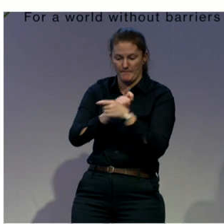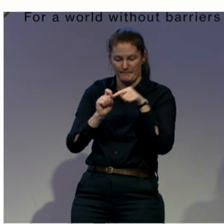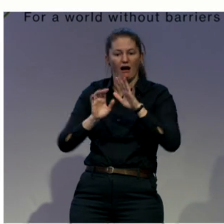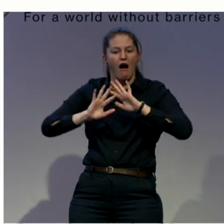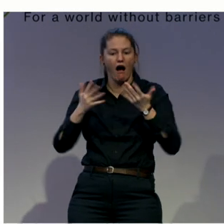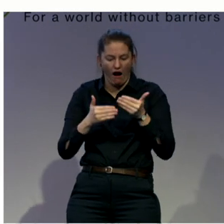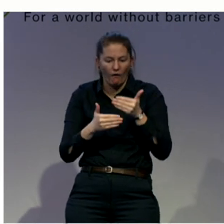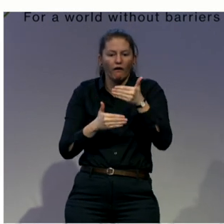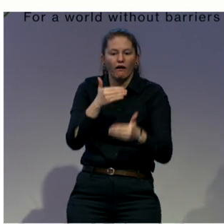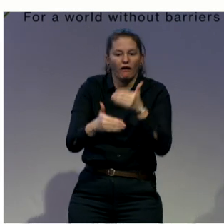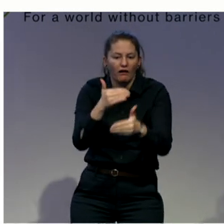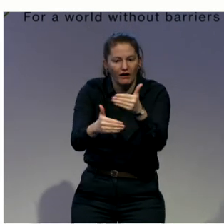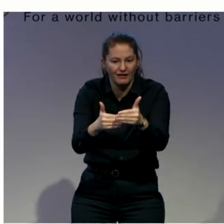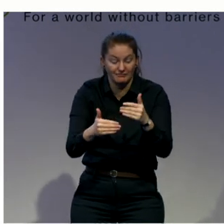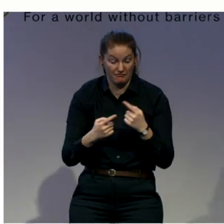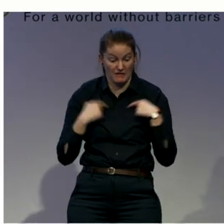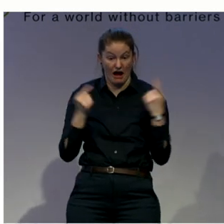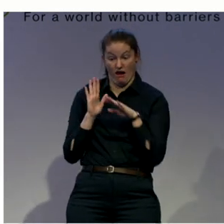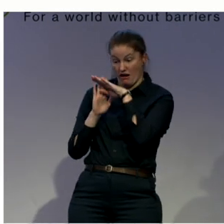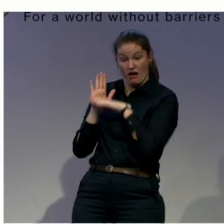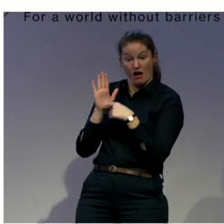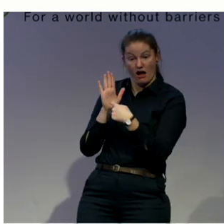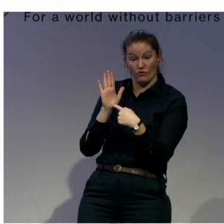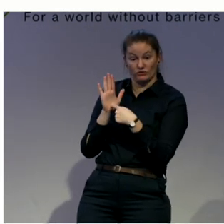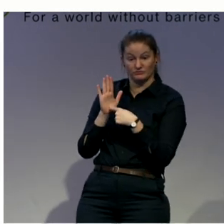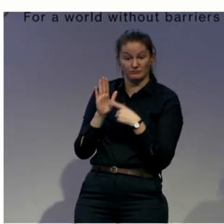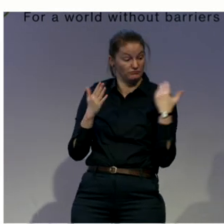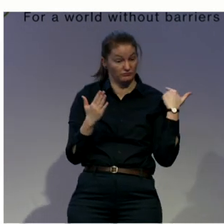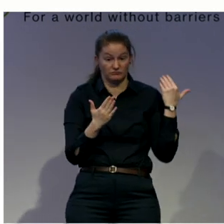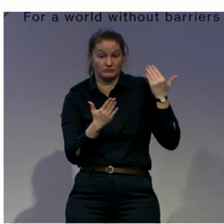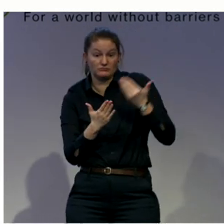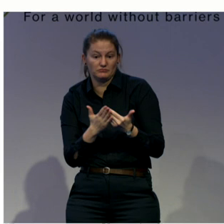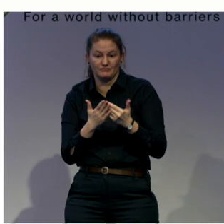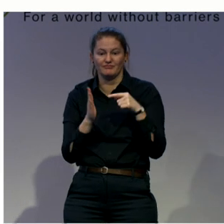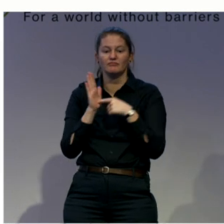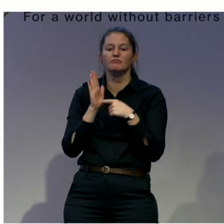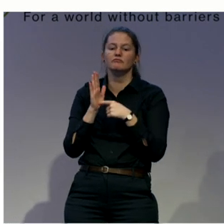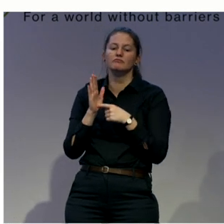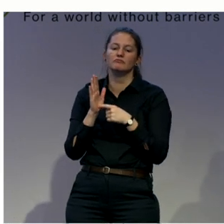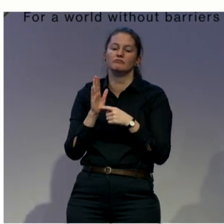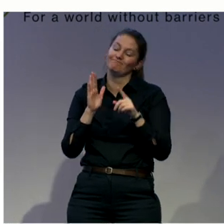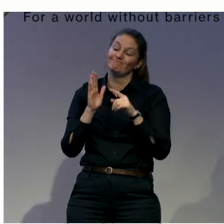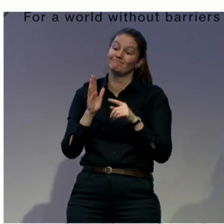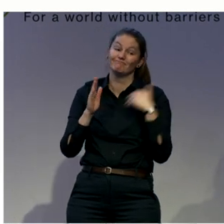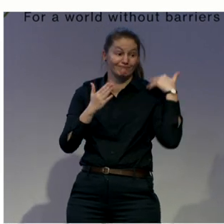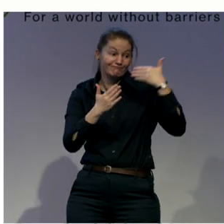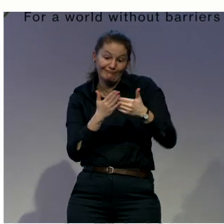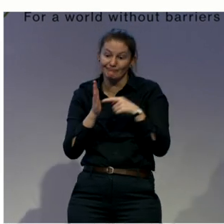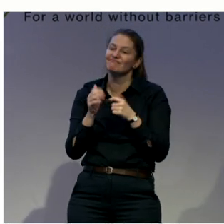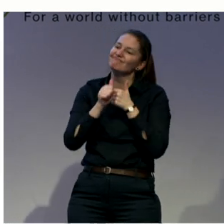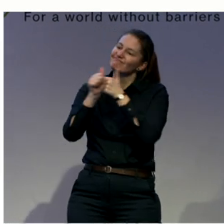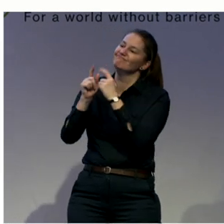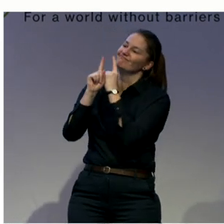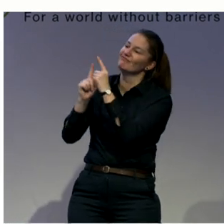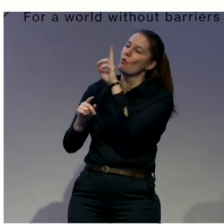not in conformity with the Convention on the Rights of People with Disabilities, because it still considers that you need to